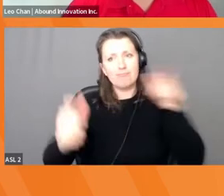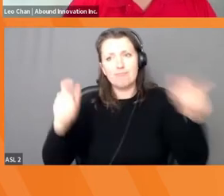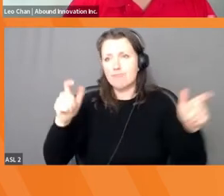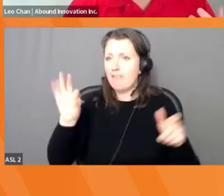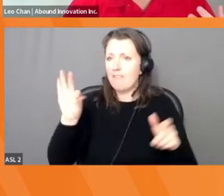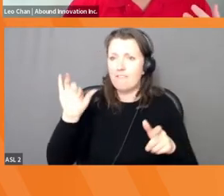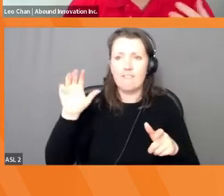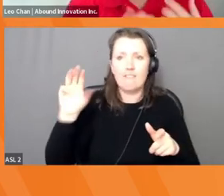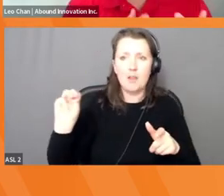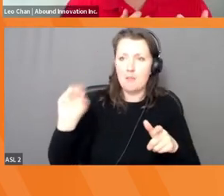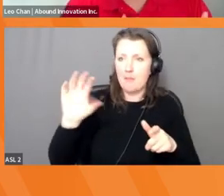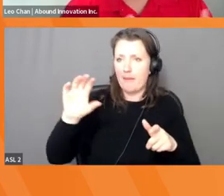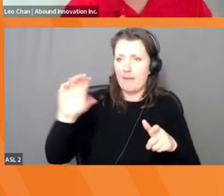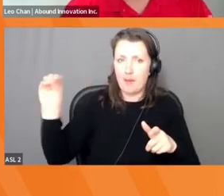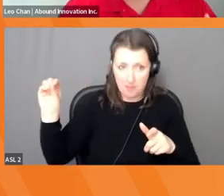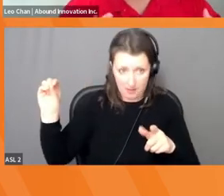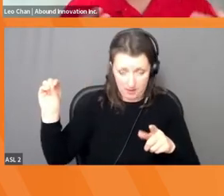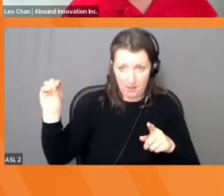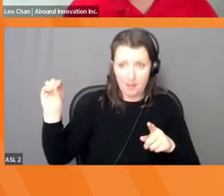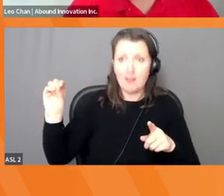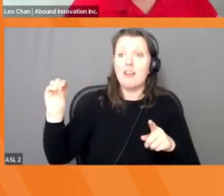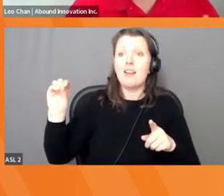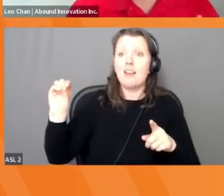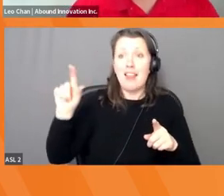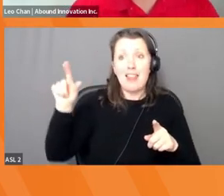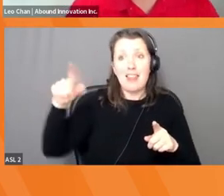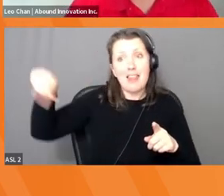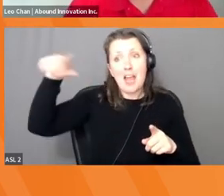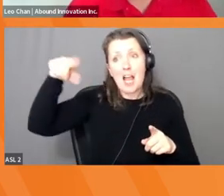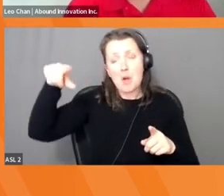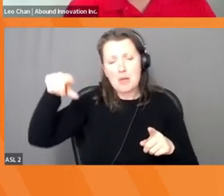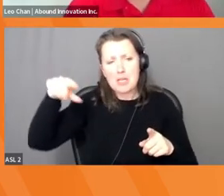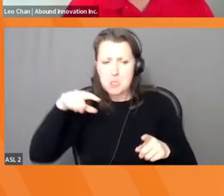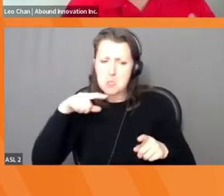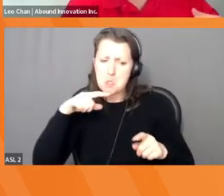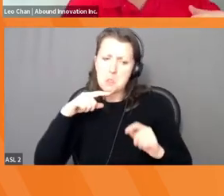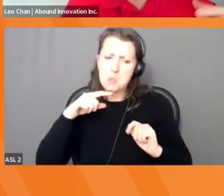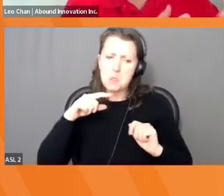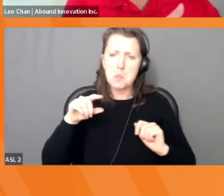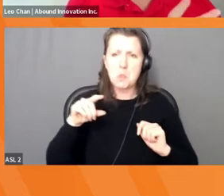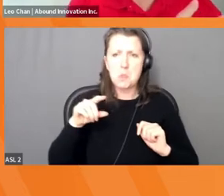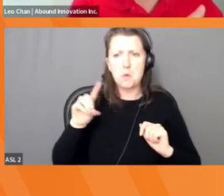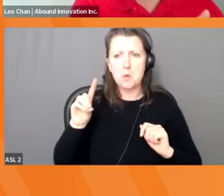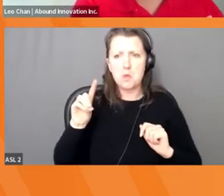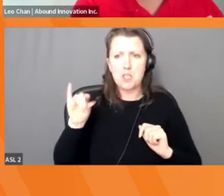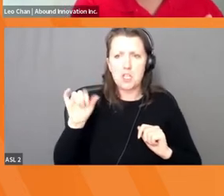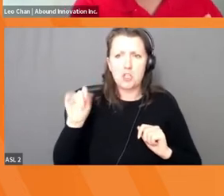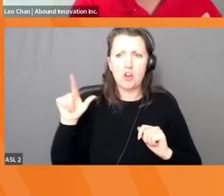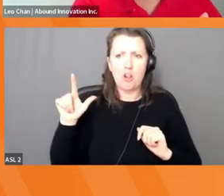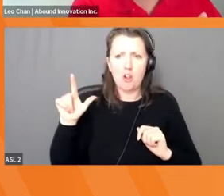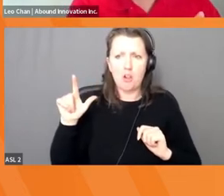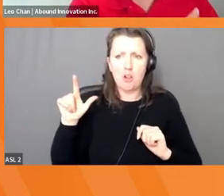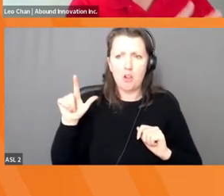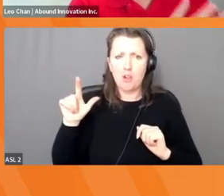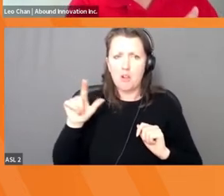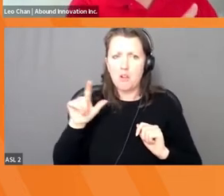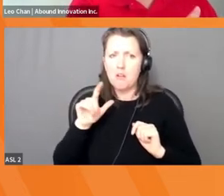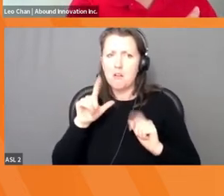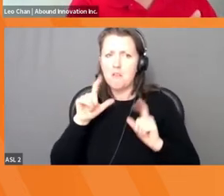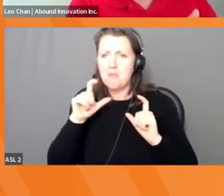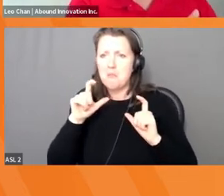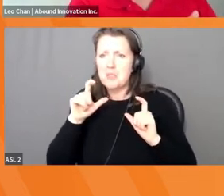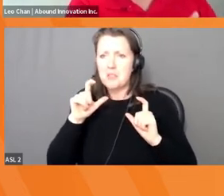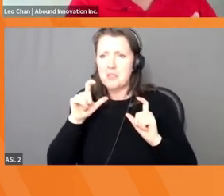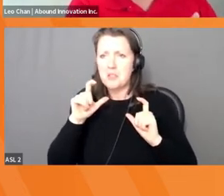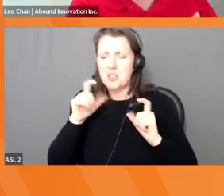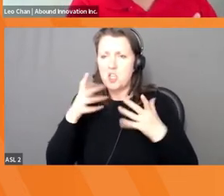actually held back from developing their digital cameras because they were in fear of it taking over their film business. And guess what? In